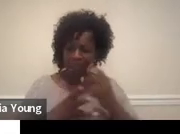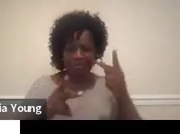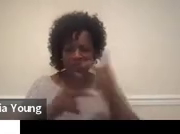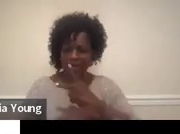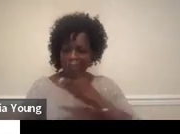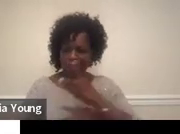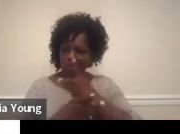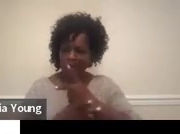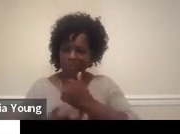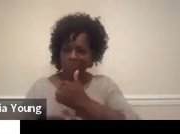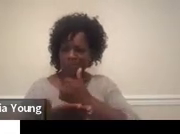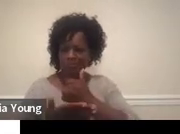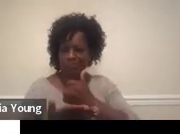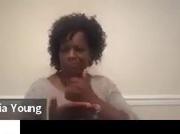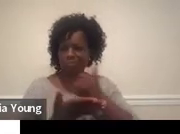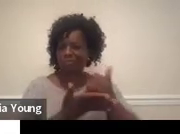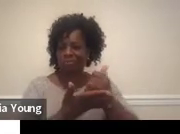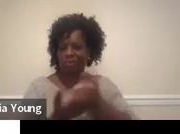out.